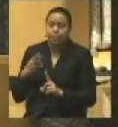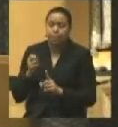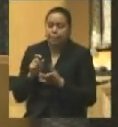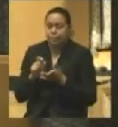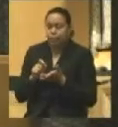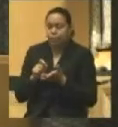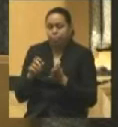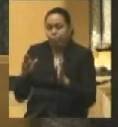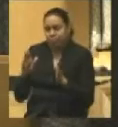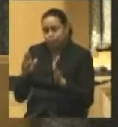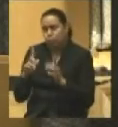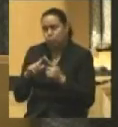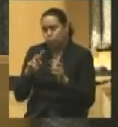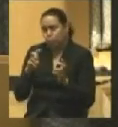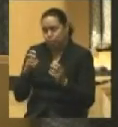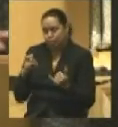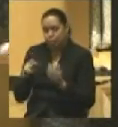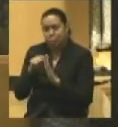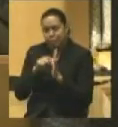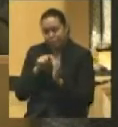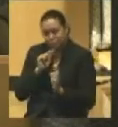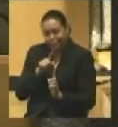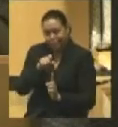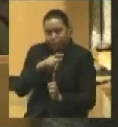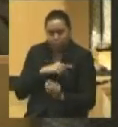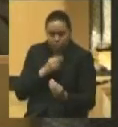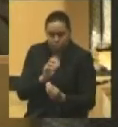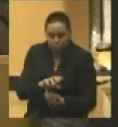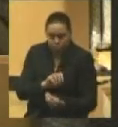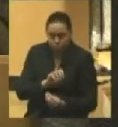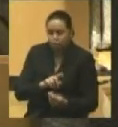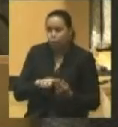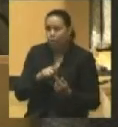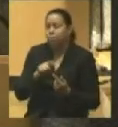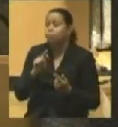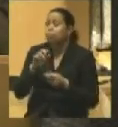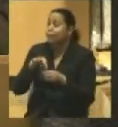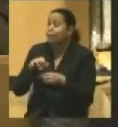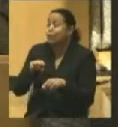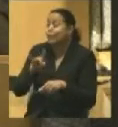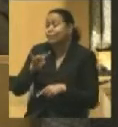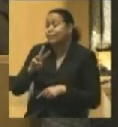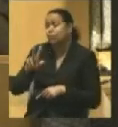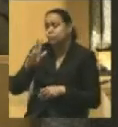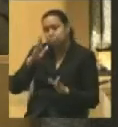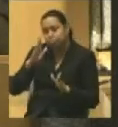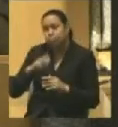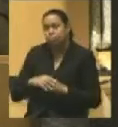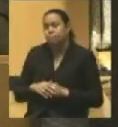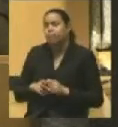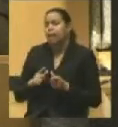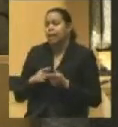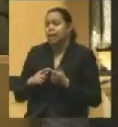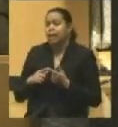he paid attention to these states. He paid attention to the elections in 1863. And as for distribution,